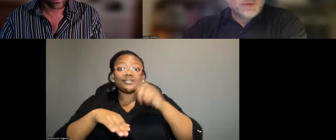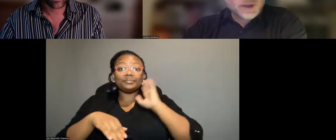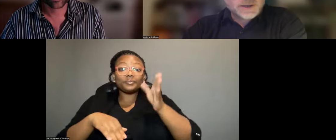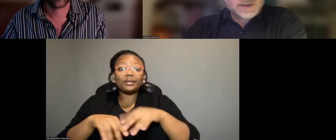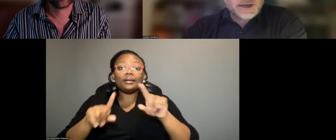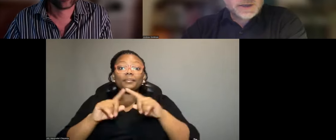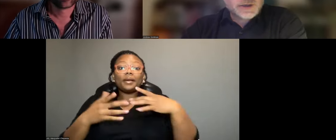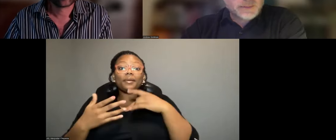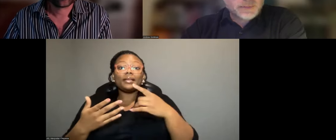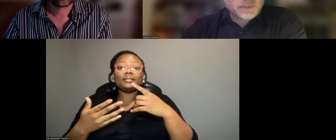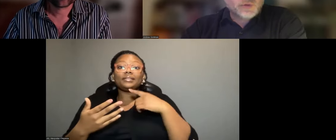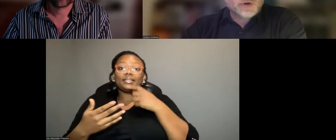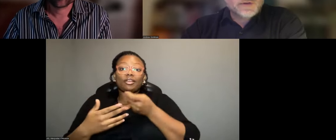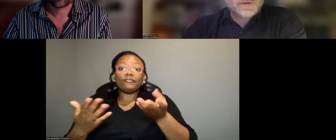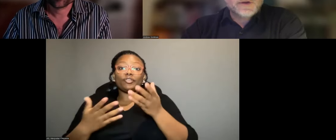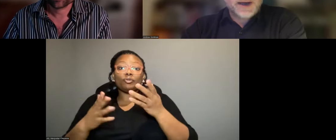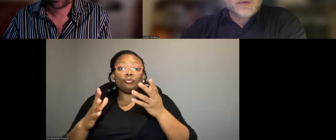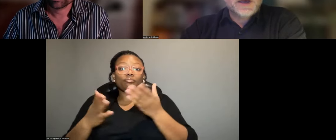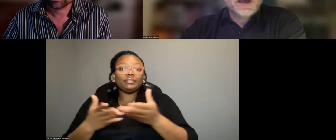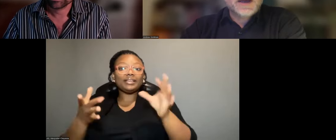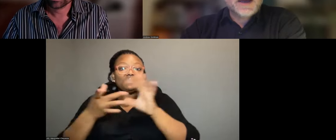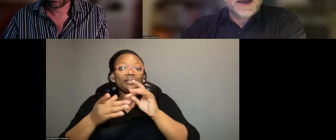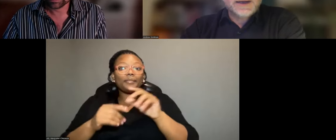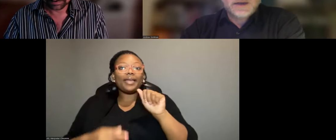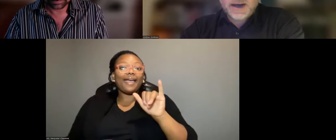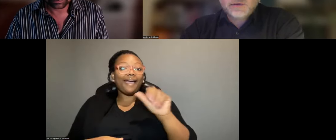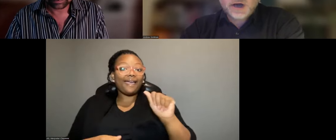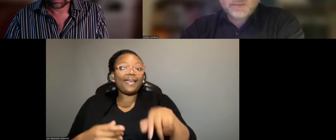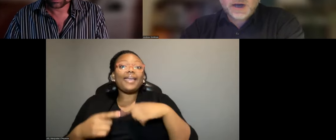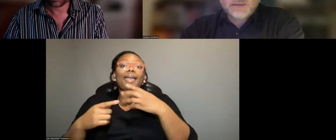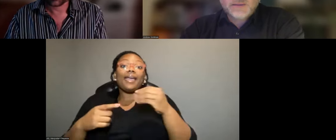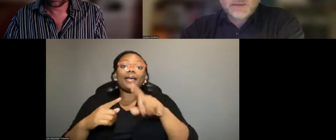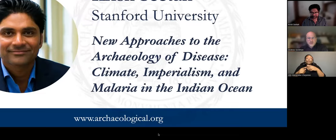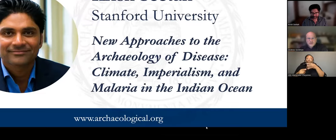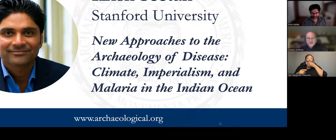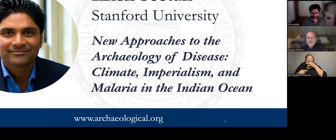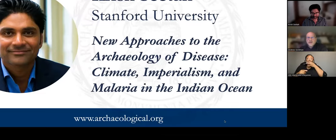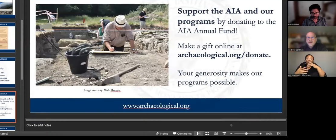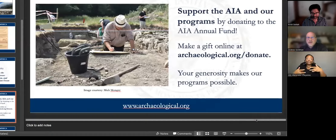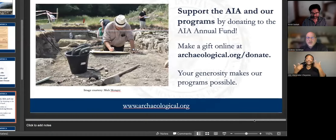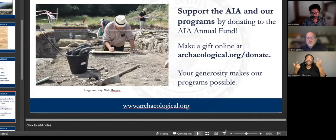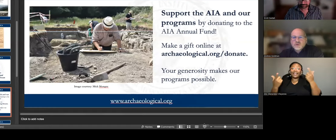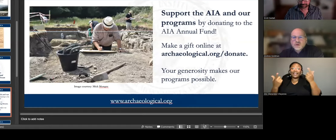But I would like to say just a couple of quick words about the AIA and about upcoming events.